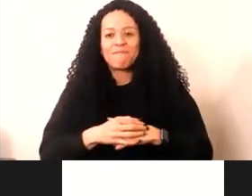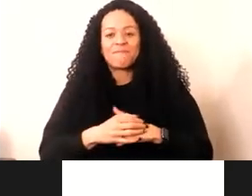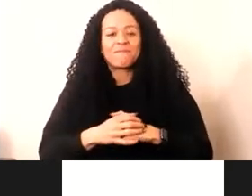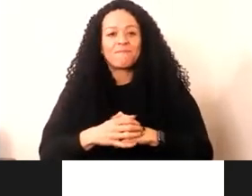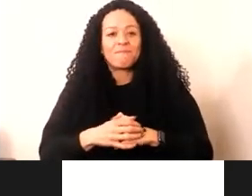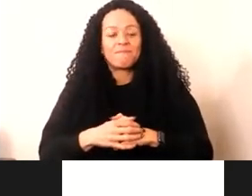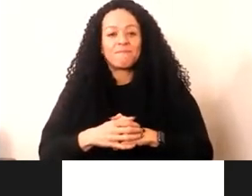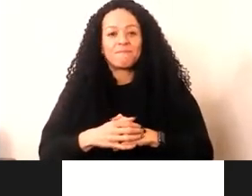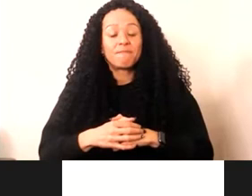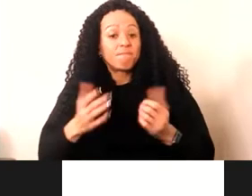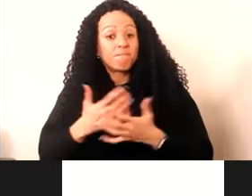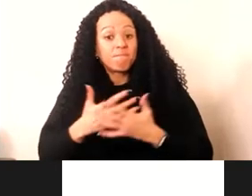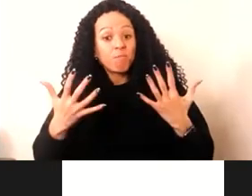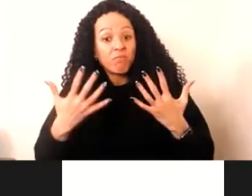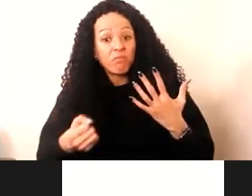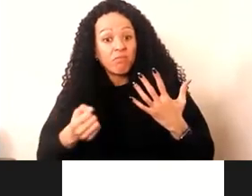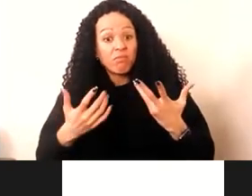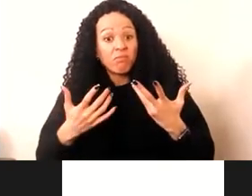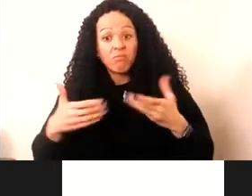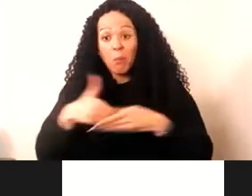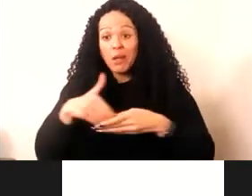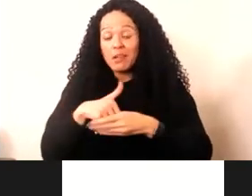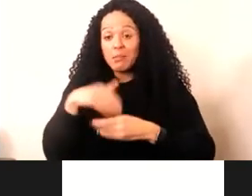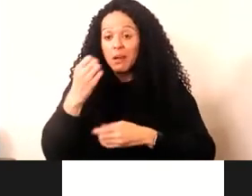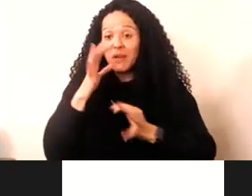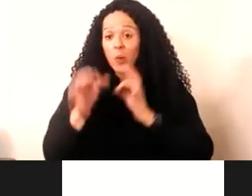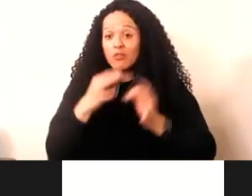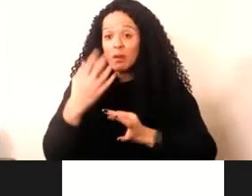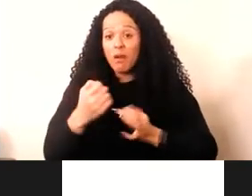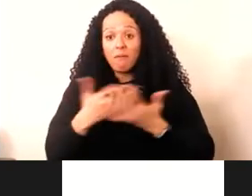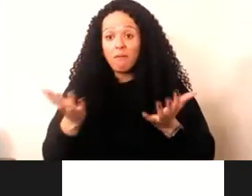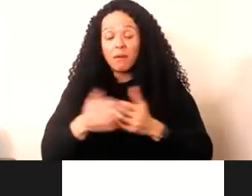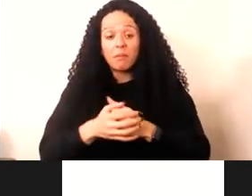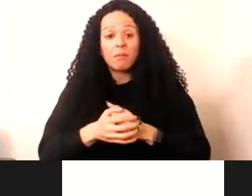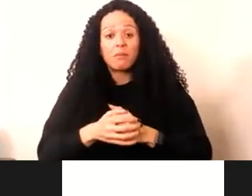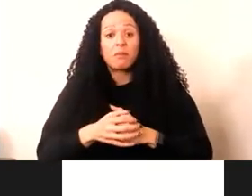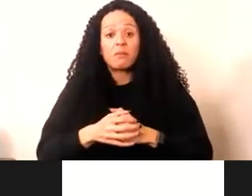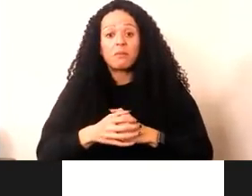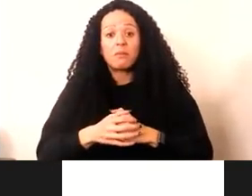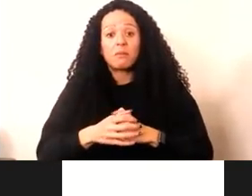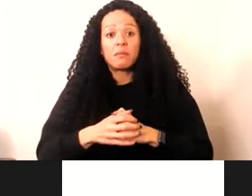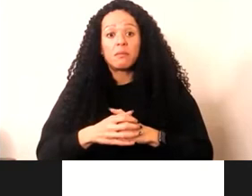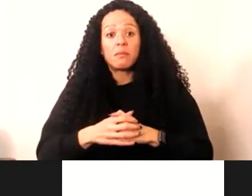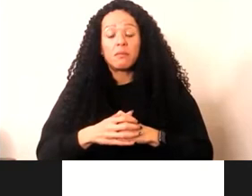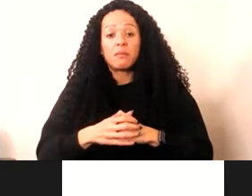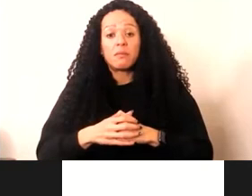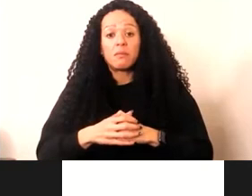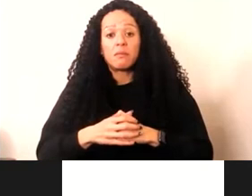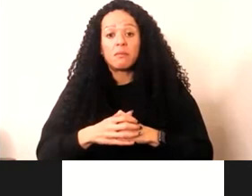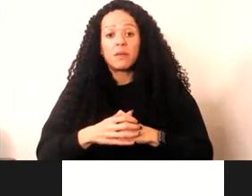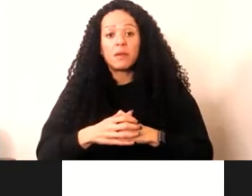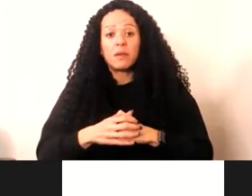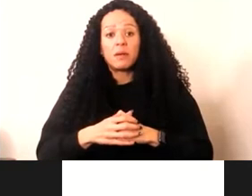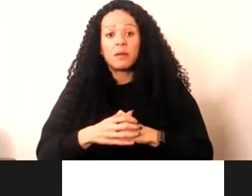So does anyone, do any of our participants potentially have a question that we've got when? So we do have one question, but I do believe